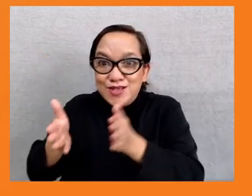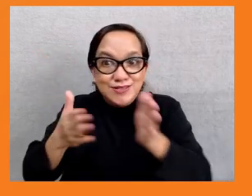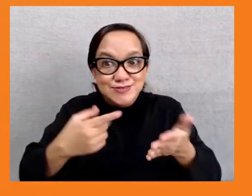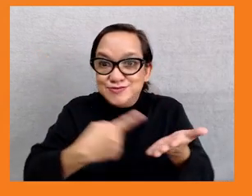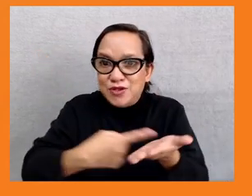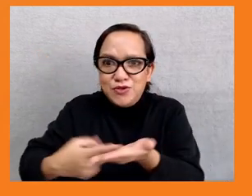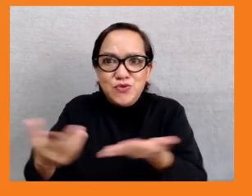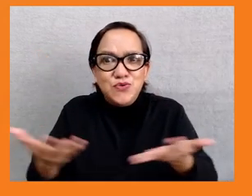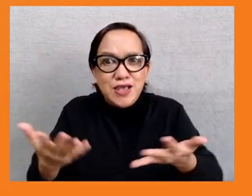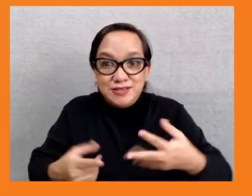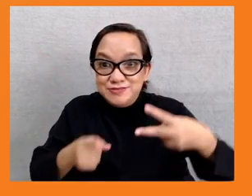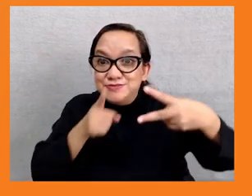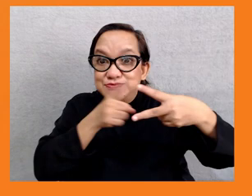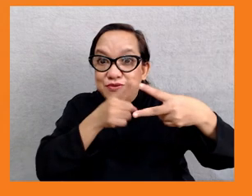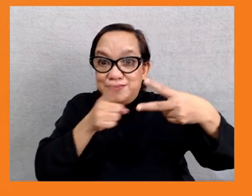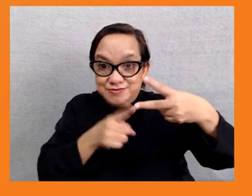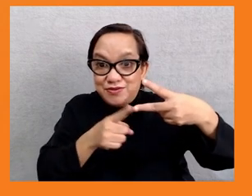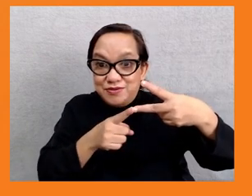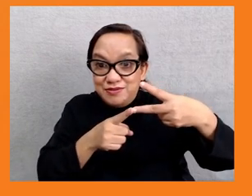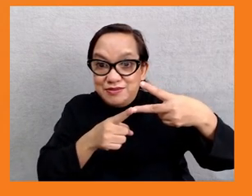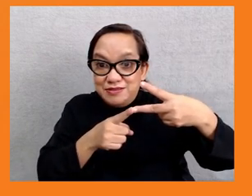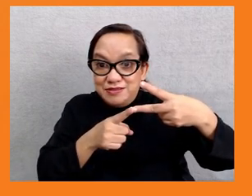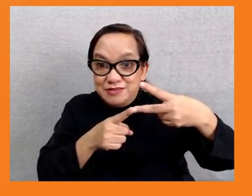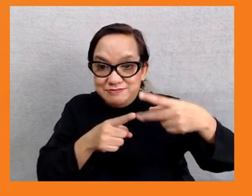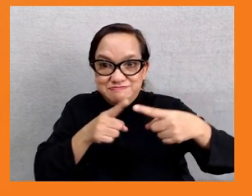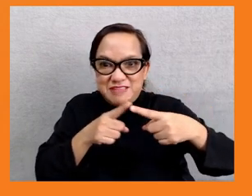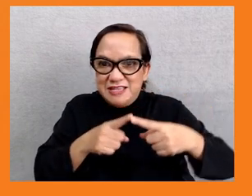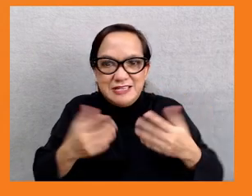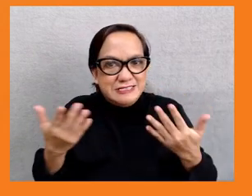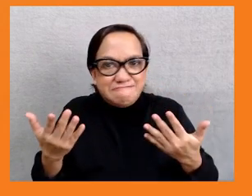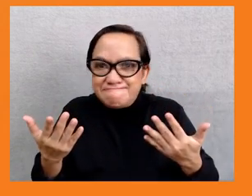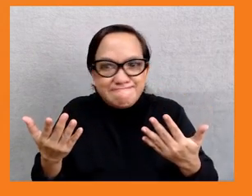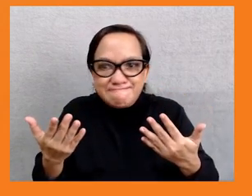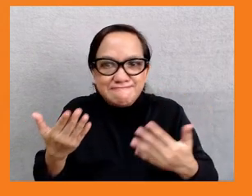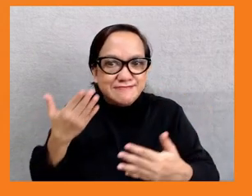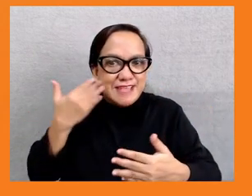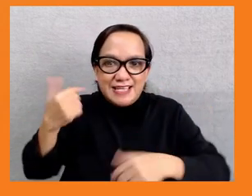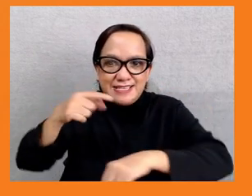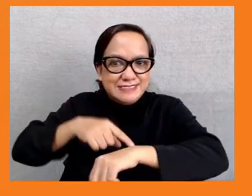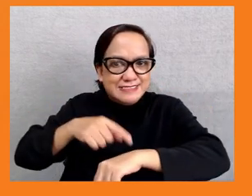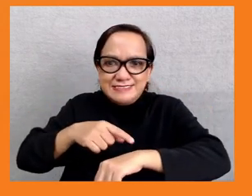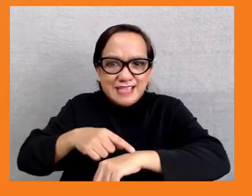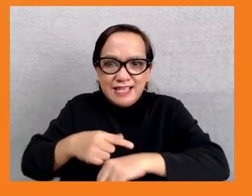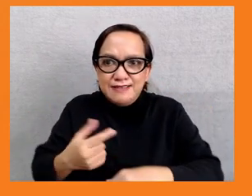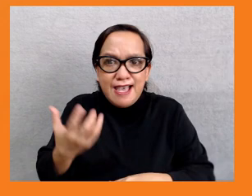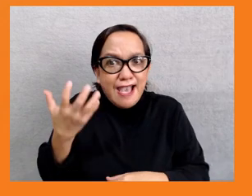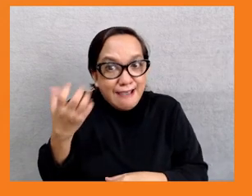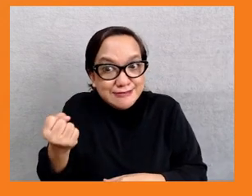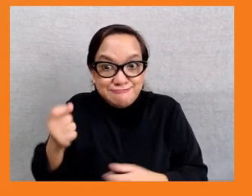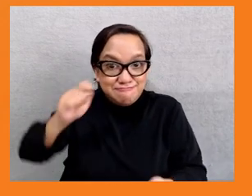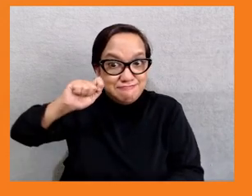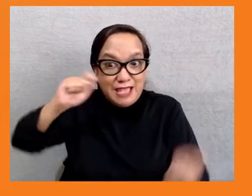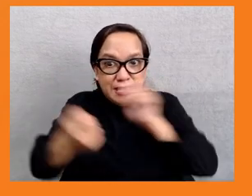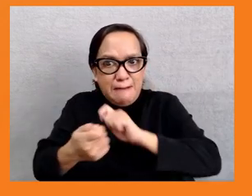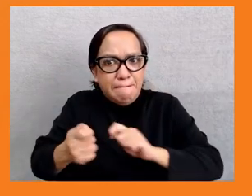I think there are urgent shifts required. Moving beyond GDP approaches are very important. Alternatives like degrowth,